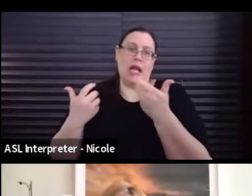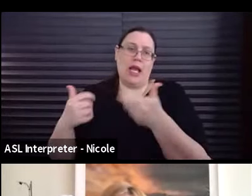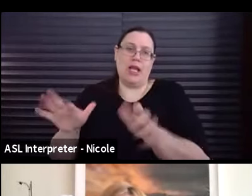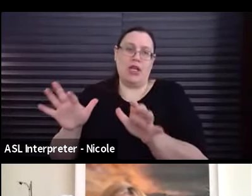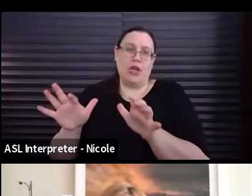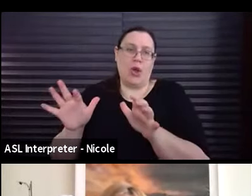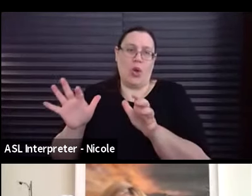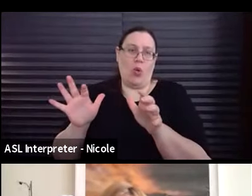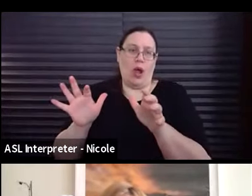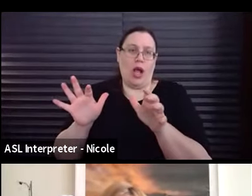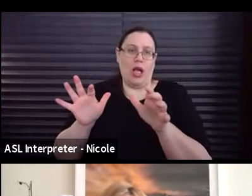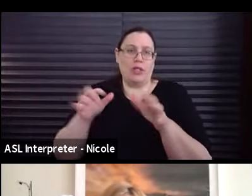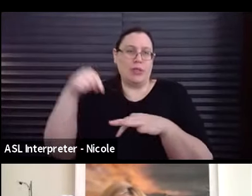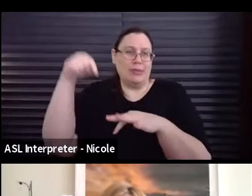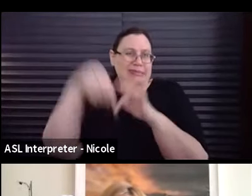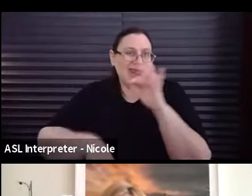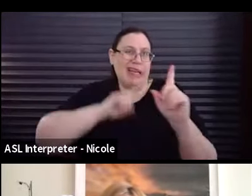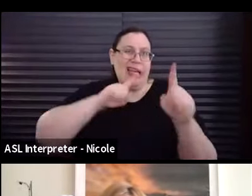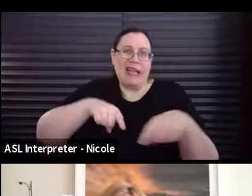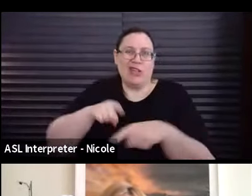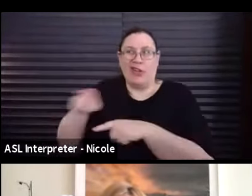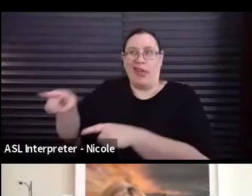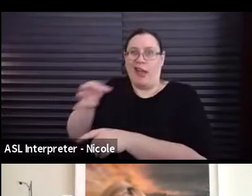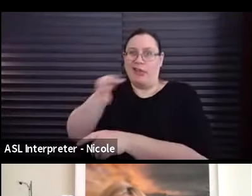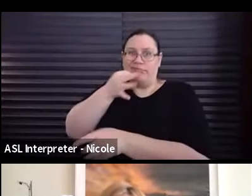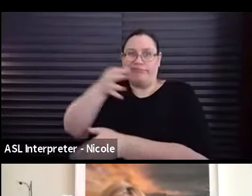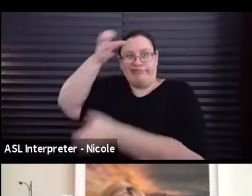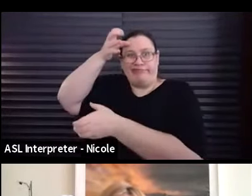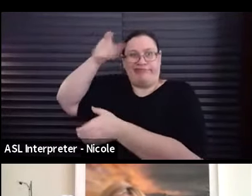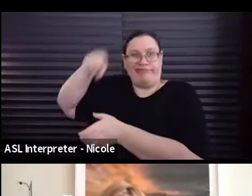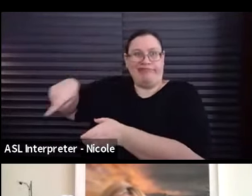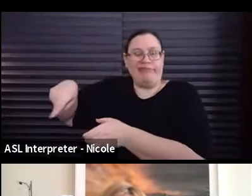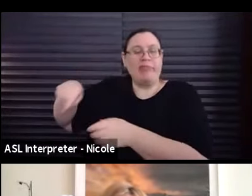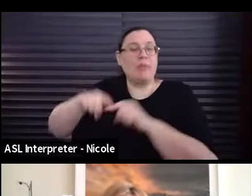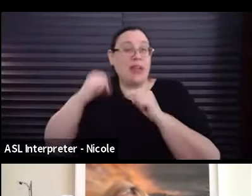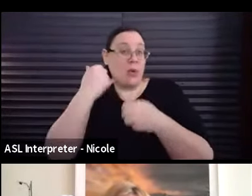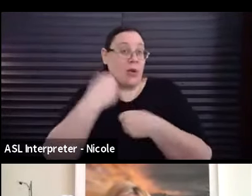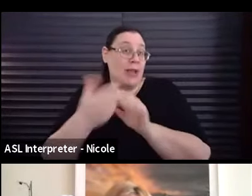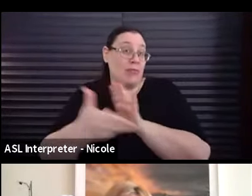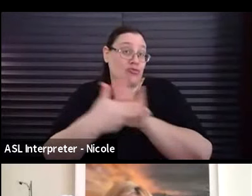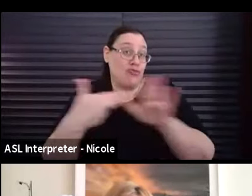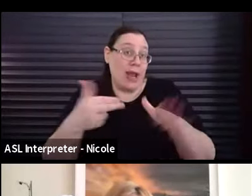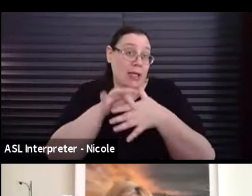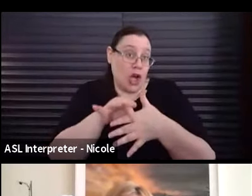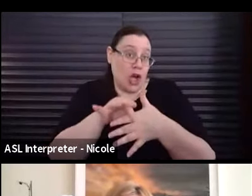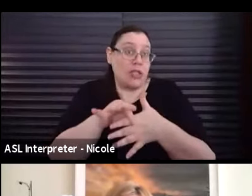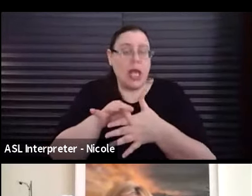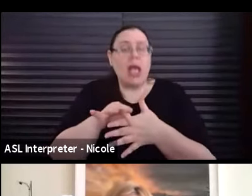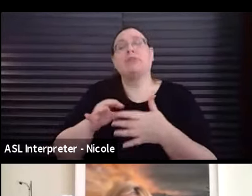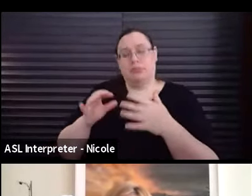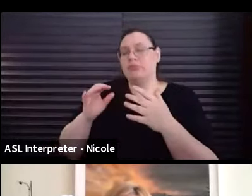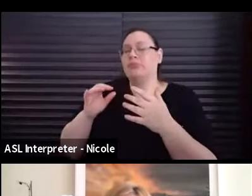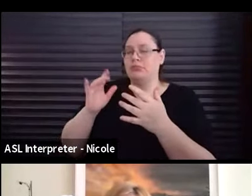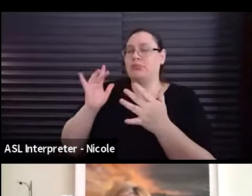go too far into that because they are really the experts on that. But if you want to make branded content, would definitely, uh, get in touch with the,